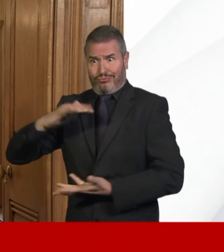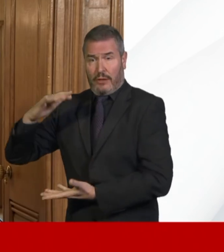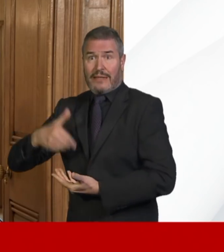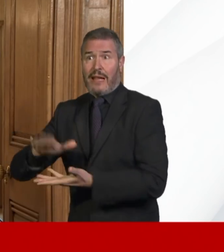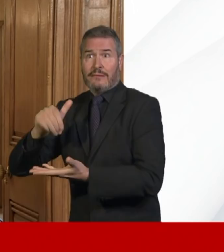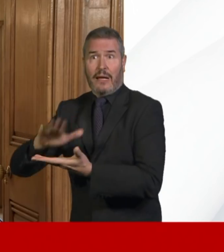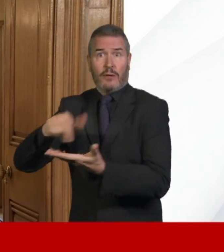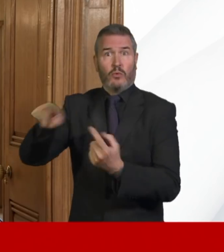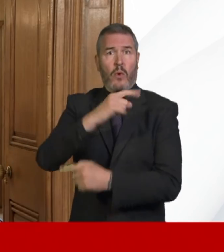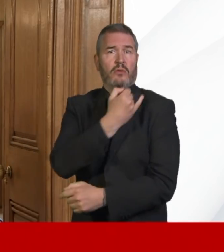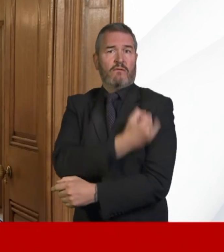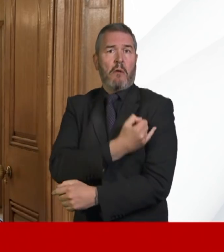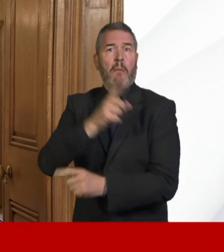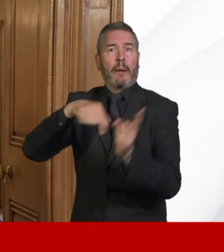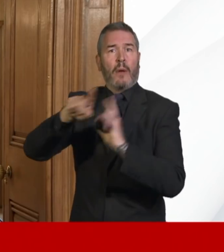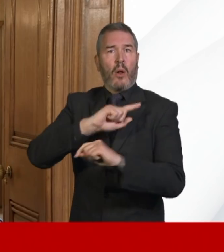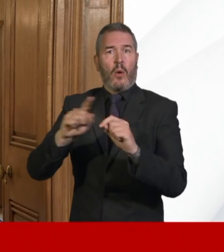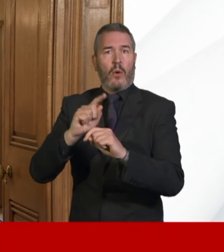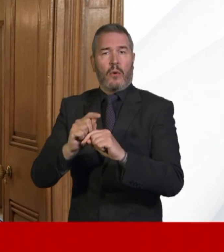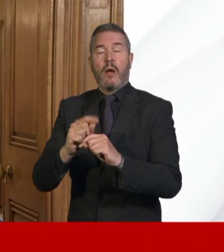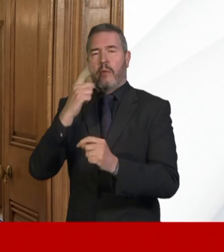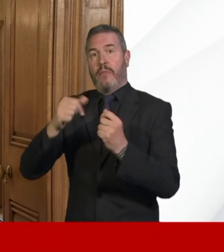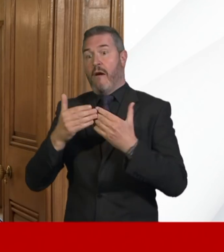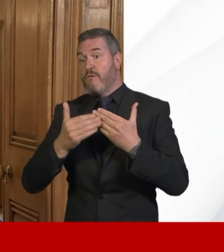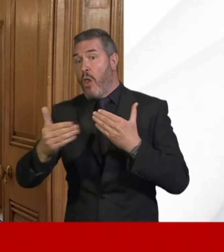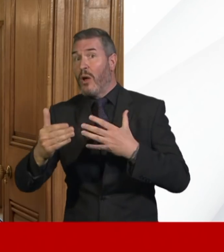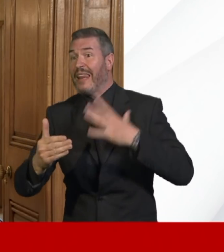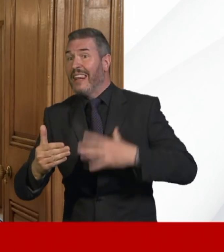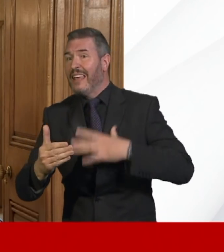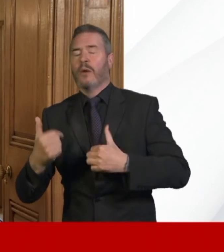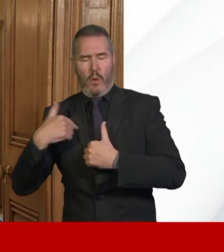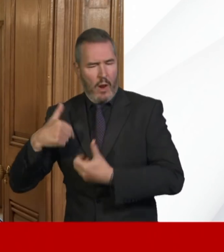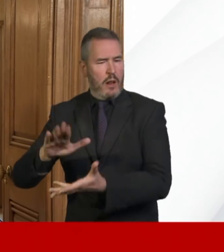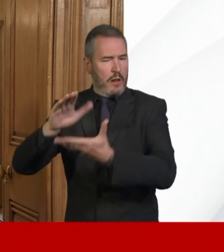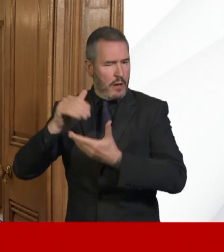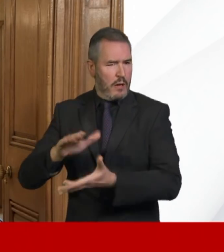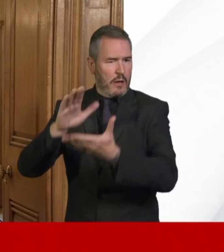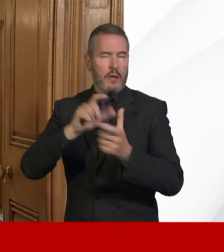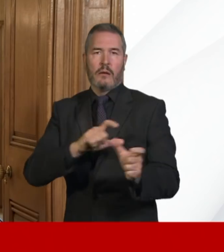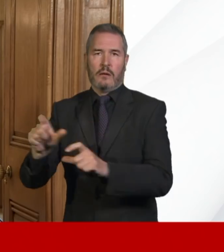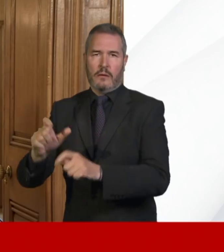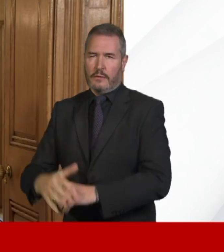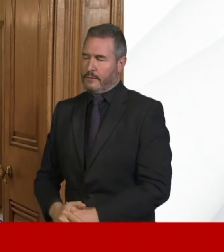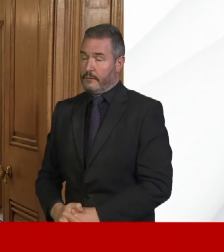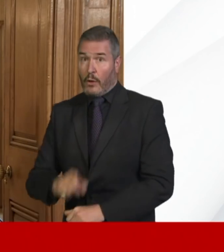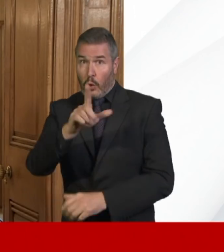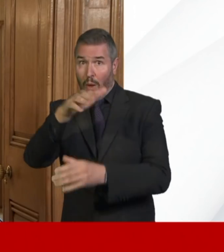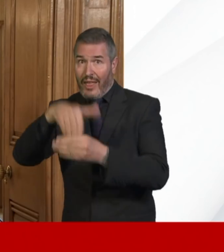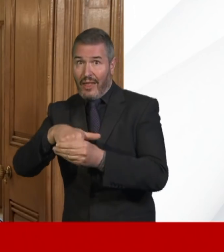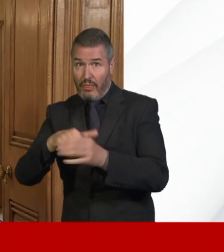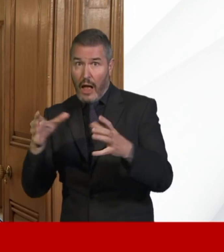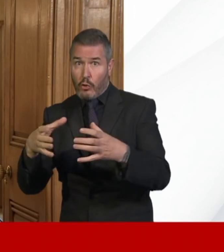out as many as are required for as long as it takes. If this applies to you,